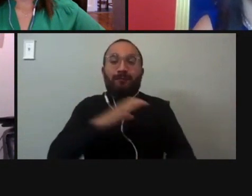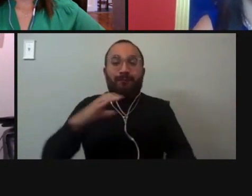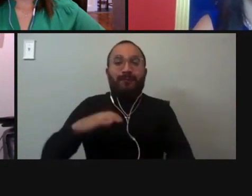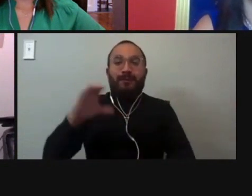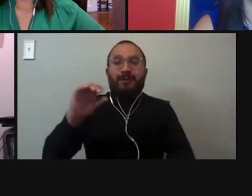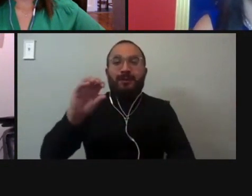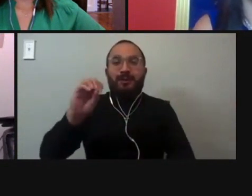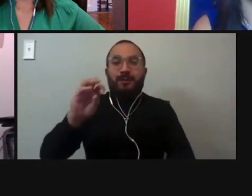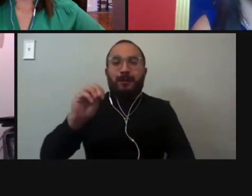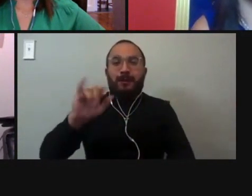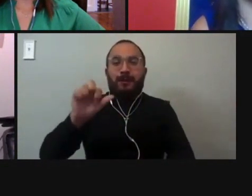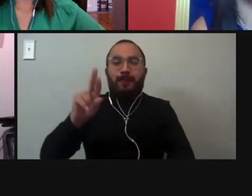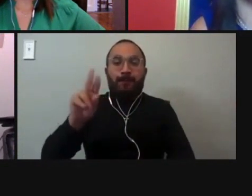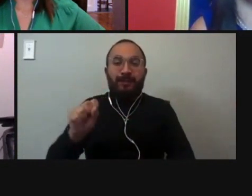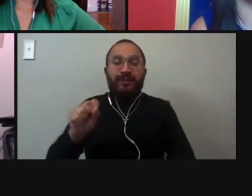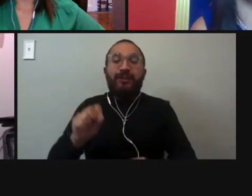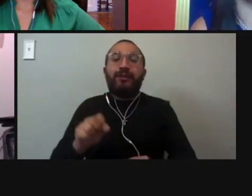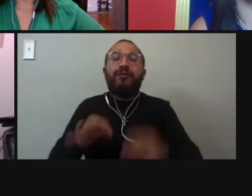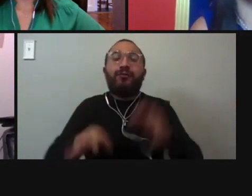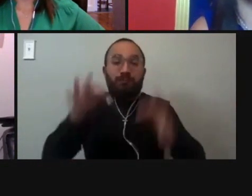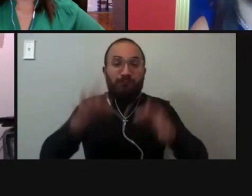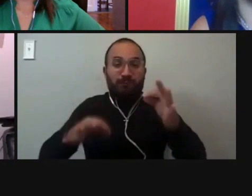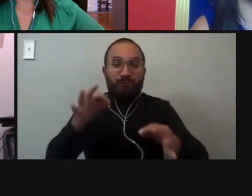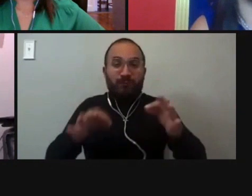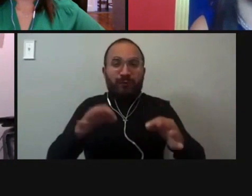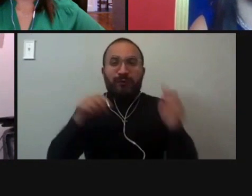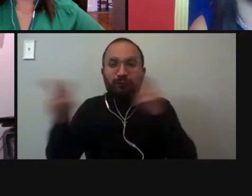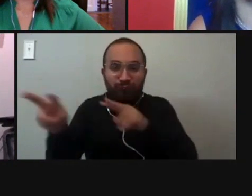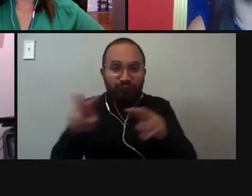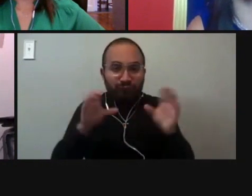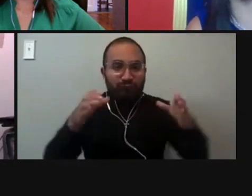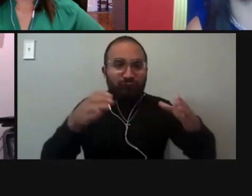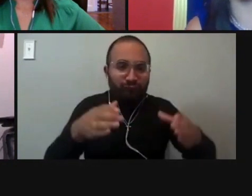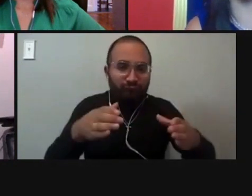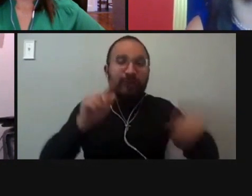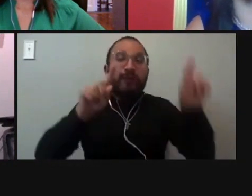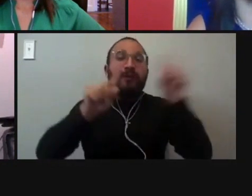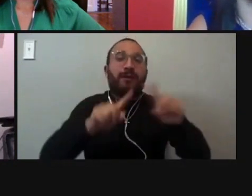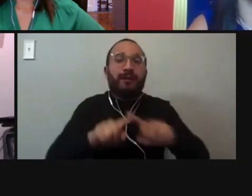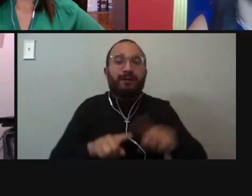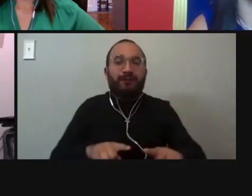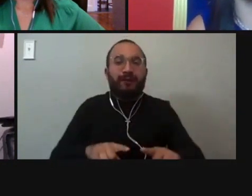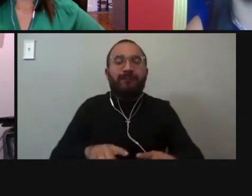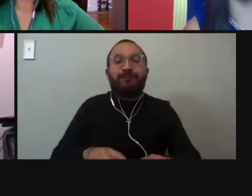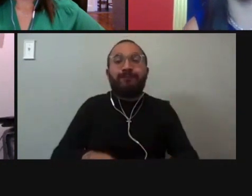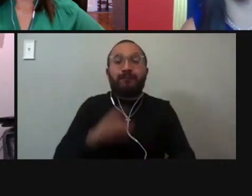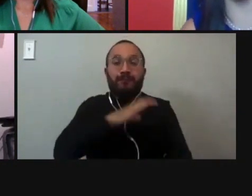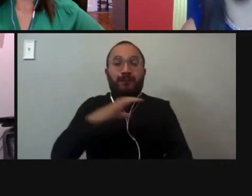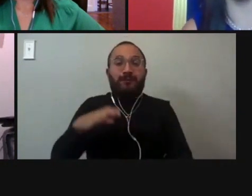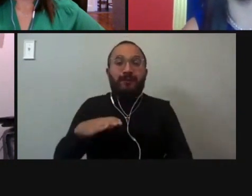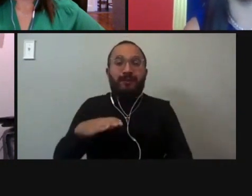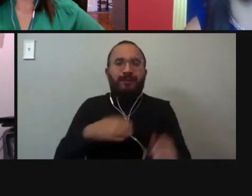and governing body of Bexar County. It consists of the county judge and four commissioners. Each commissioner represents